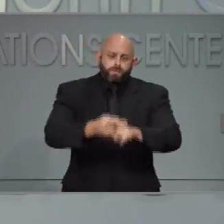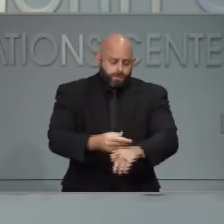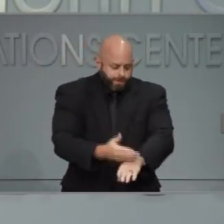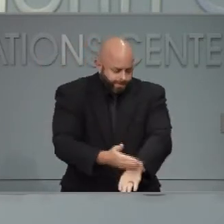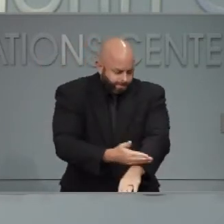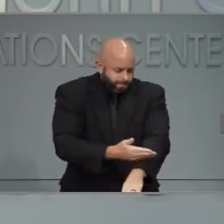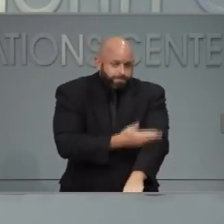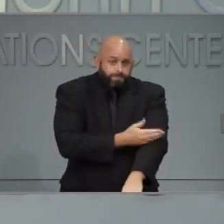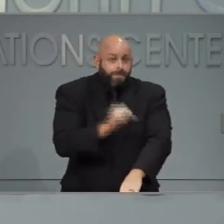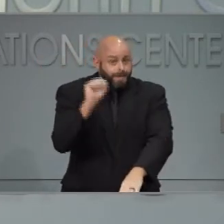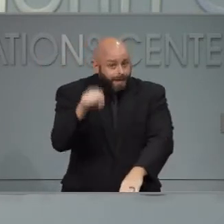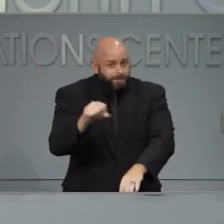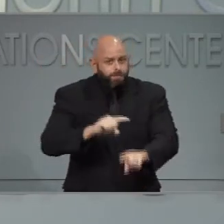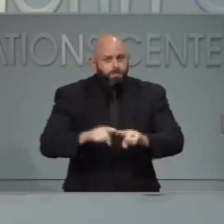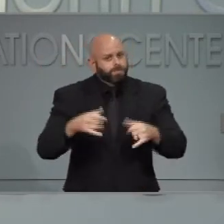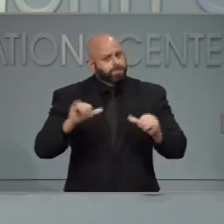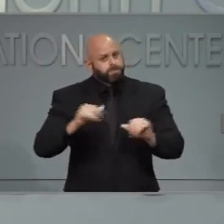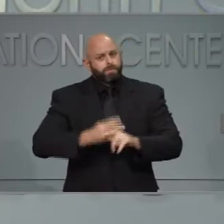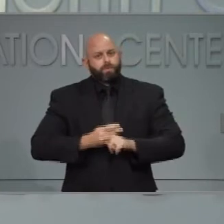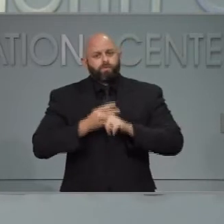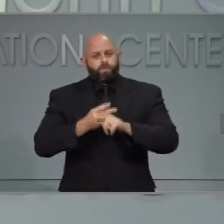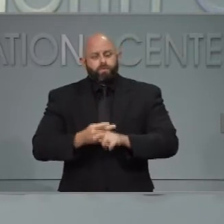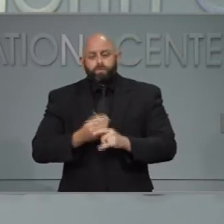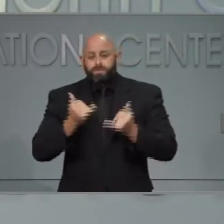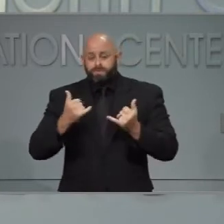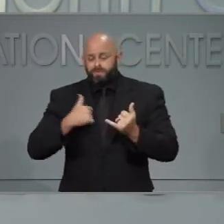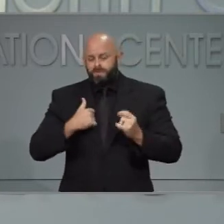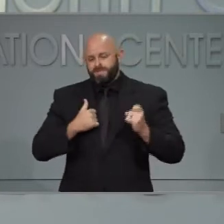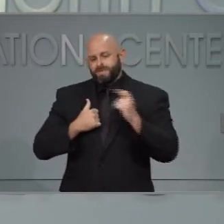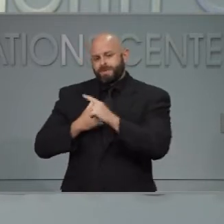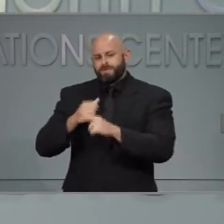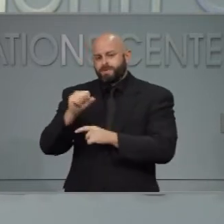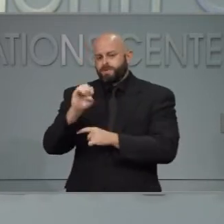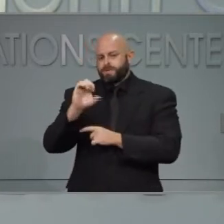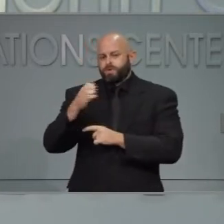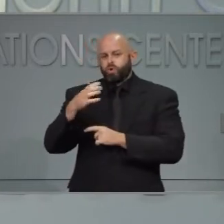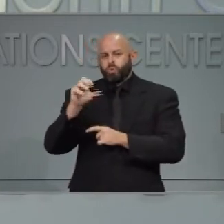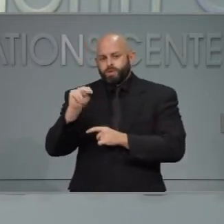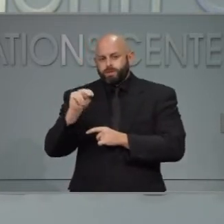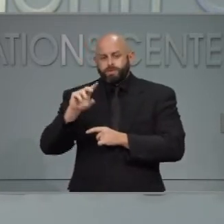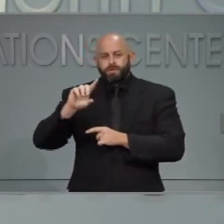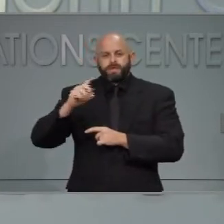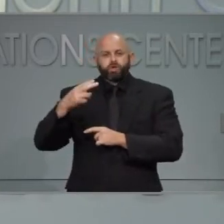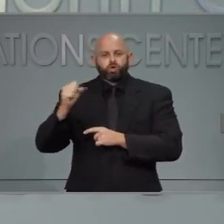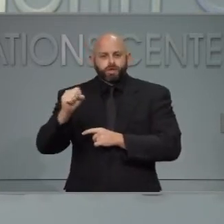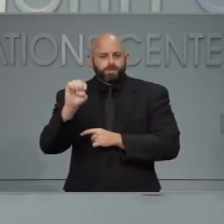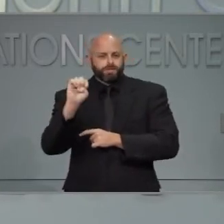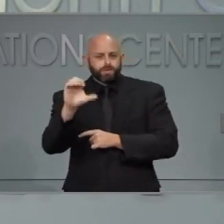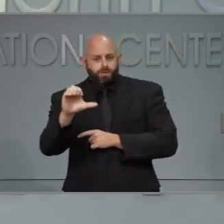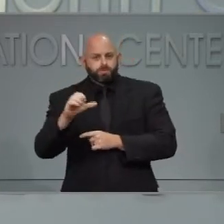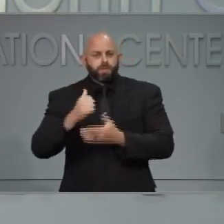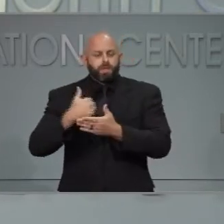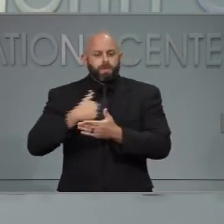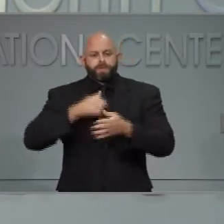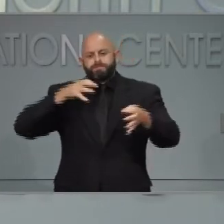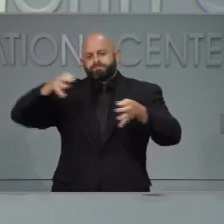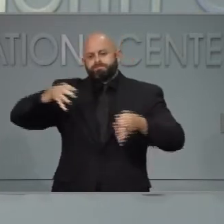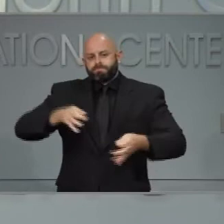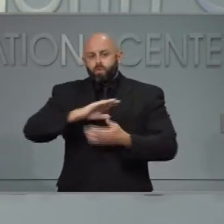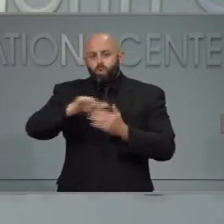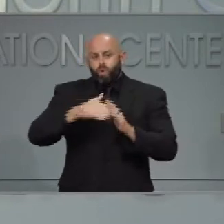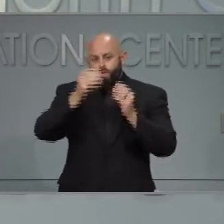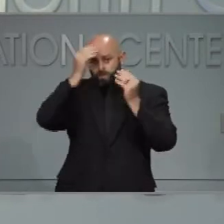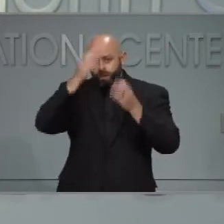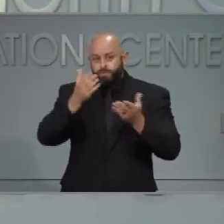now, I'll ask Dr. Mandy Cohen, our secretary of the North Carolina Department of Health and Human Services, to walk through the data. Dr.